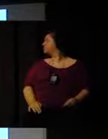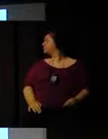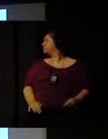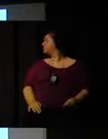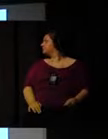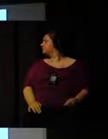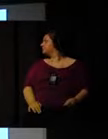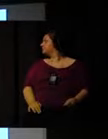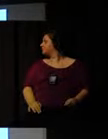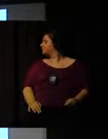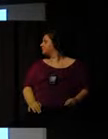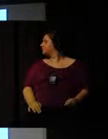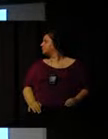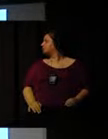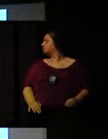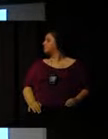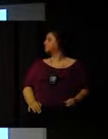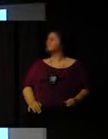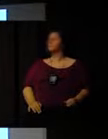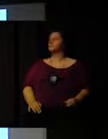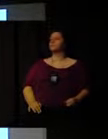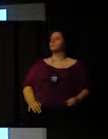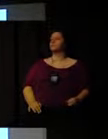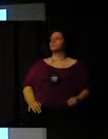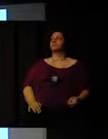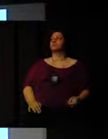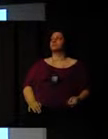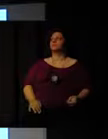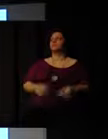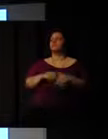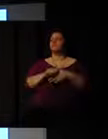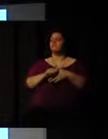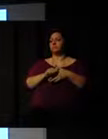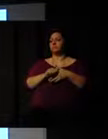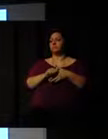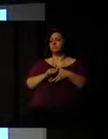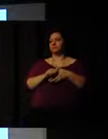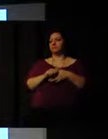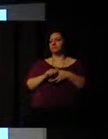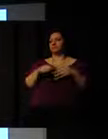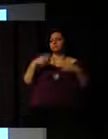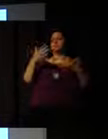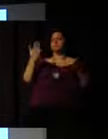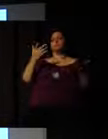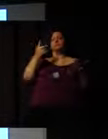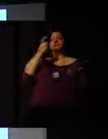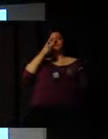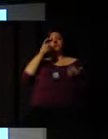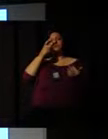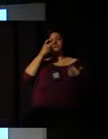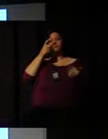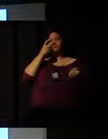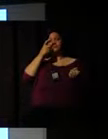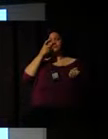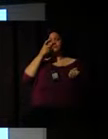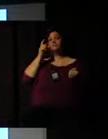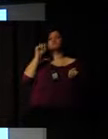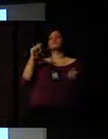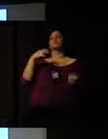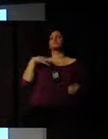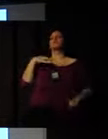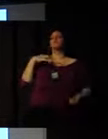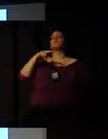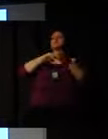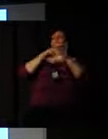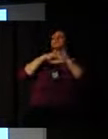Right, so let's look at redefining what volunteerism means in South Africa. In South Africa, we face a lot